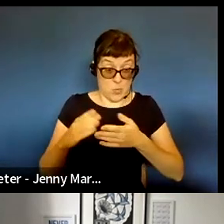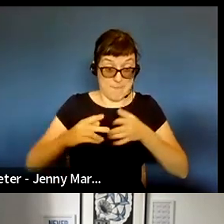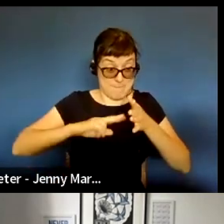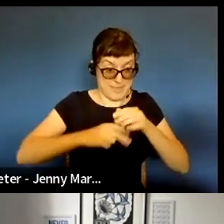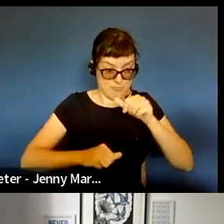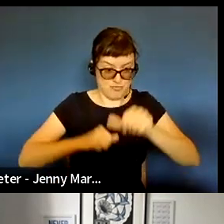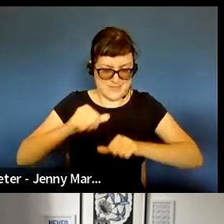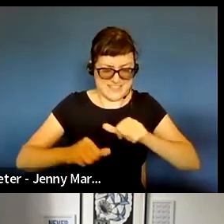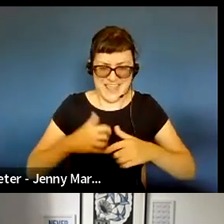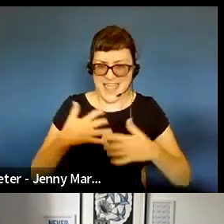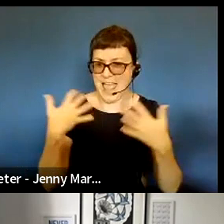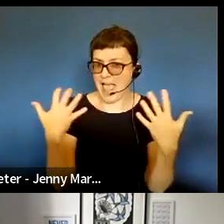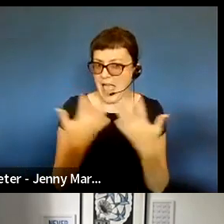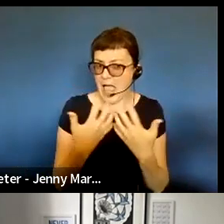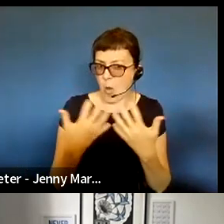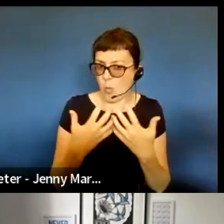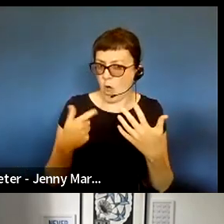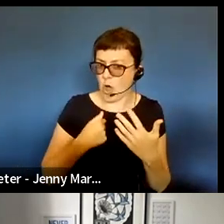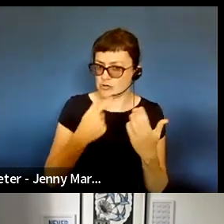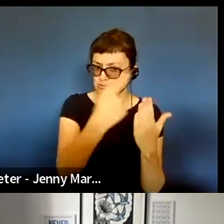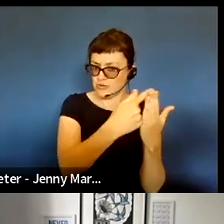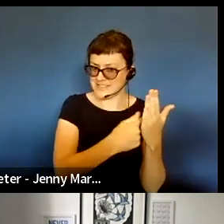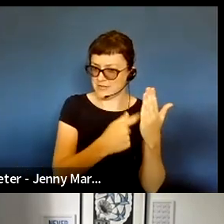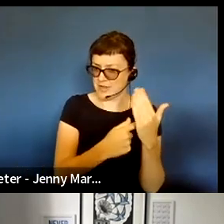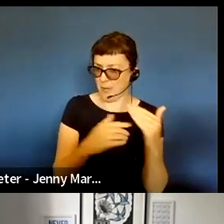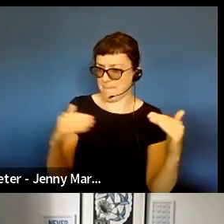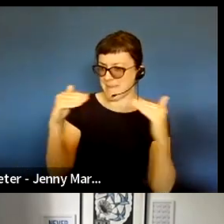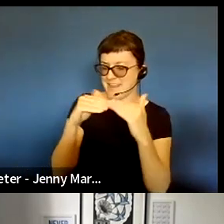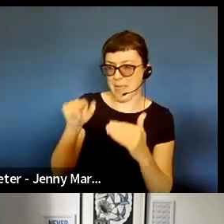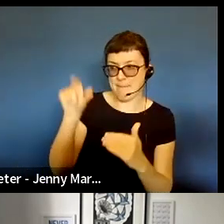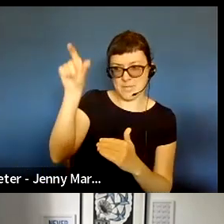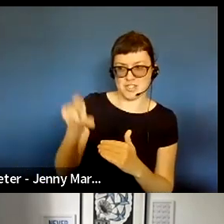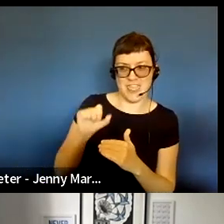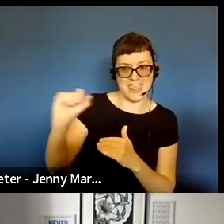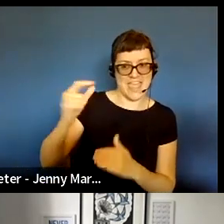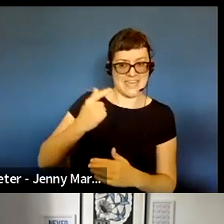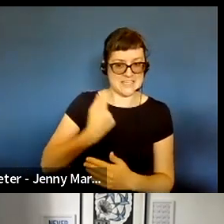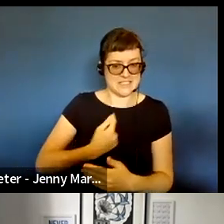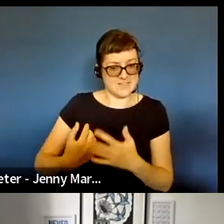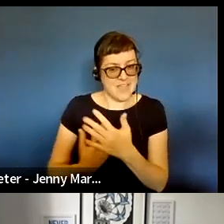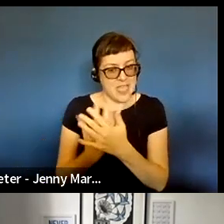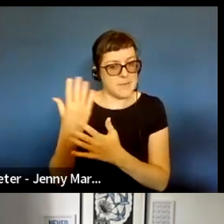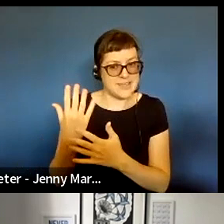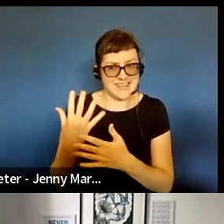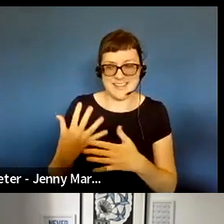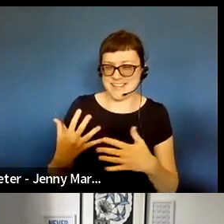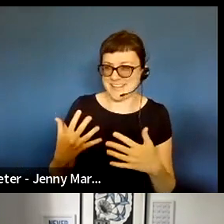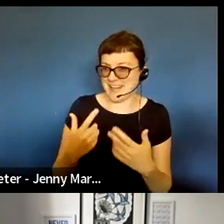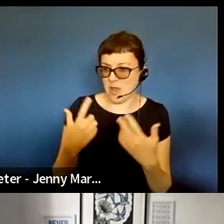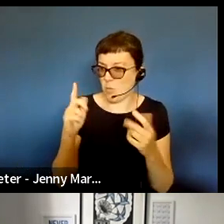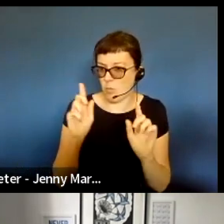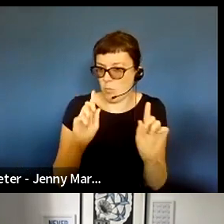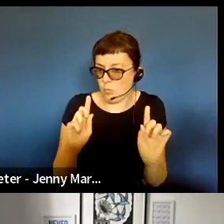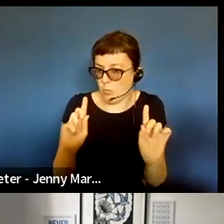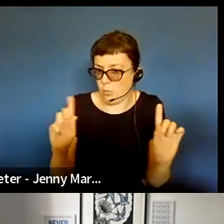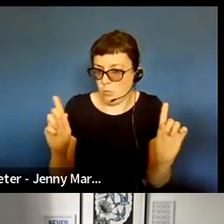how do you apply a set of criteria to an individual's kind of personal development? And, you know, what would you possibly be looking at? Would